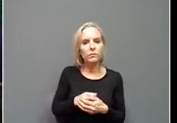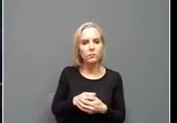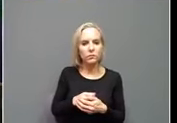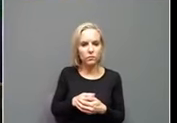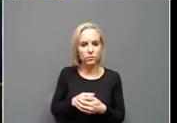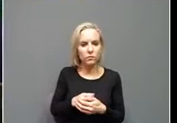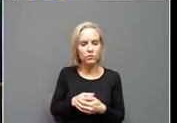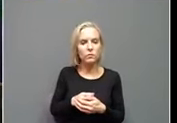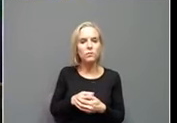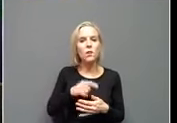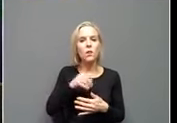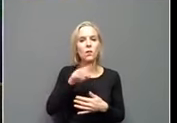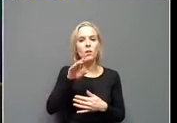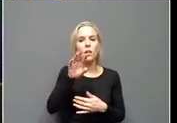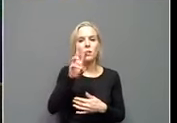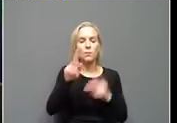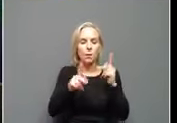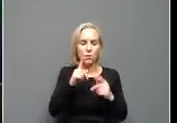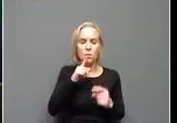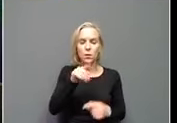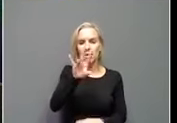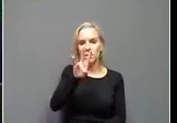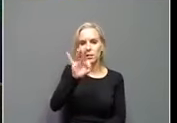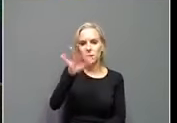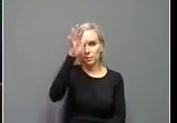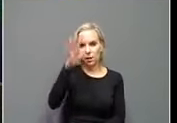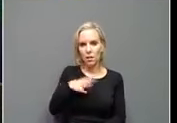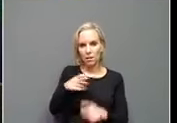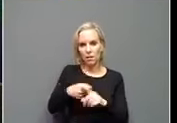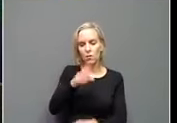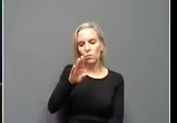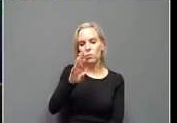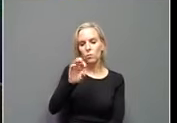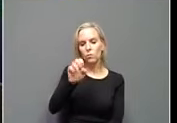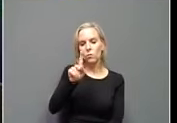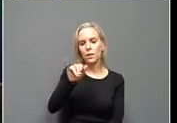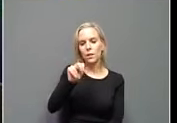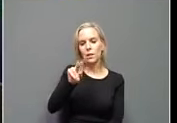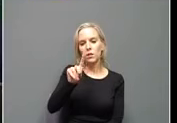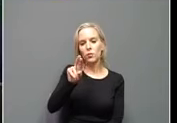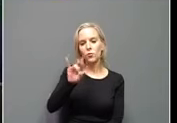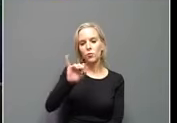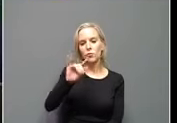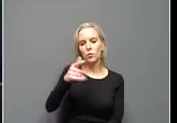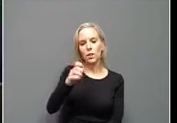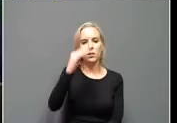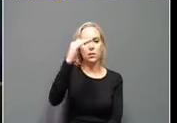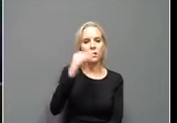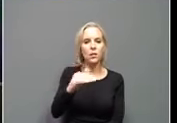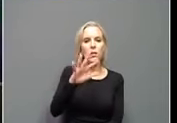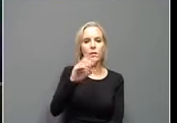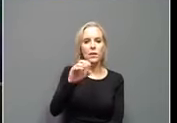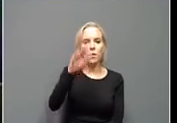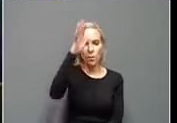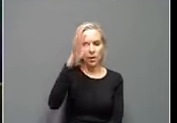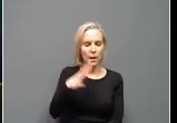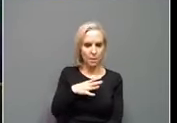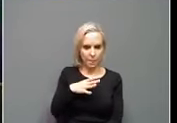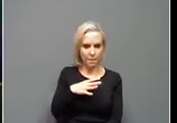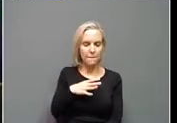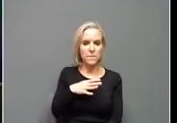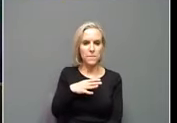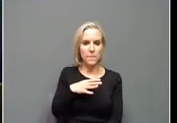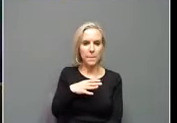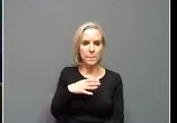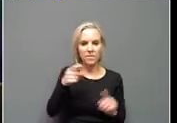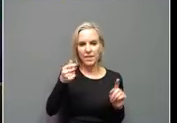Those include a 79-year-old man from Breckenridge County, a 50-year-old man from, and that was an April